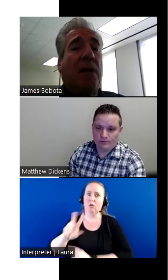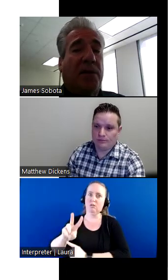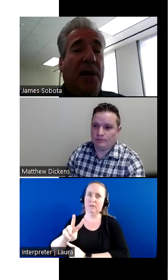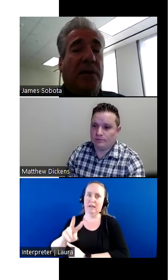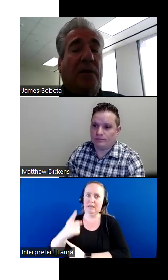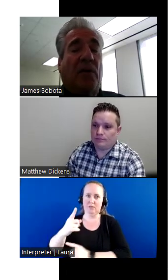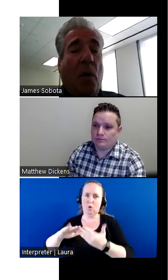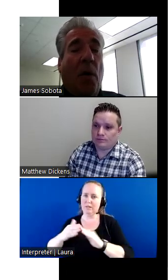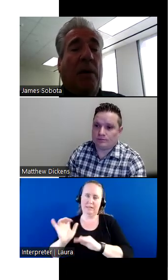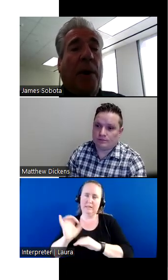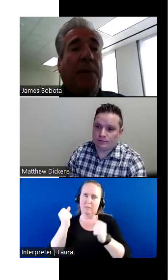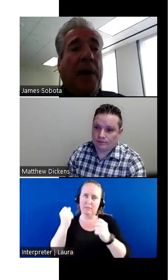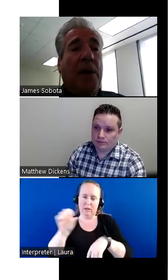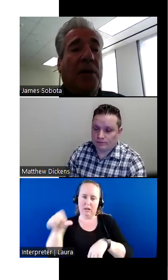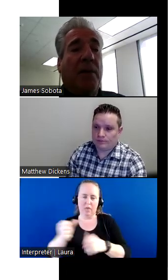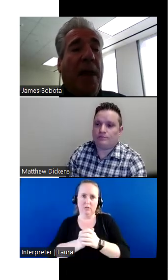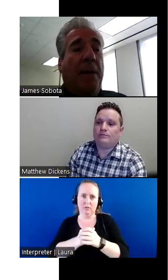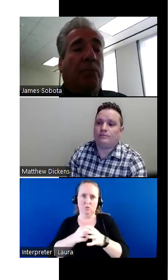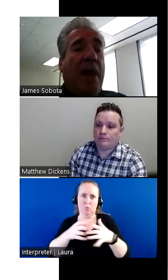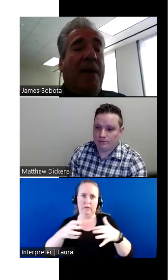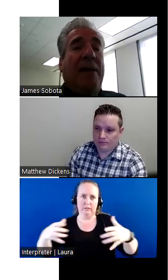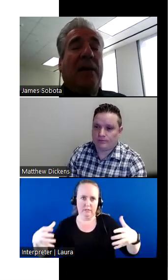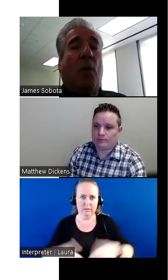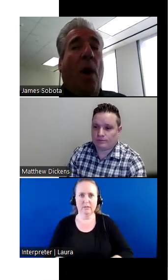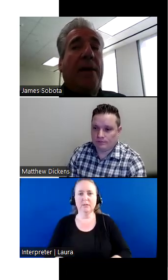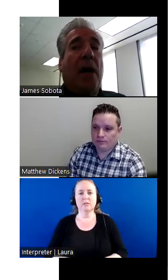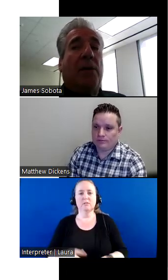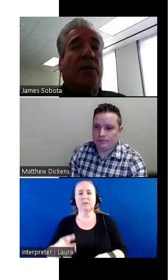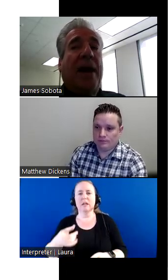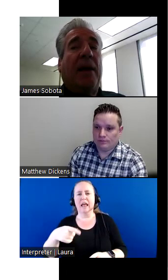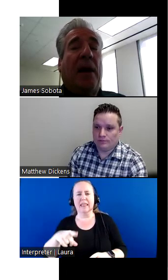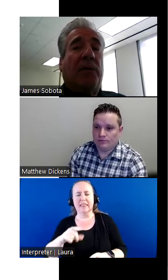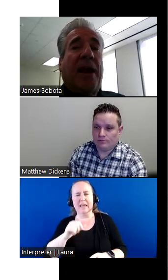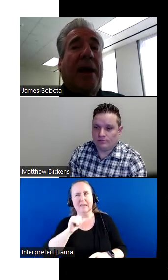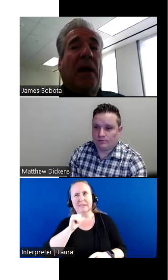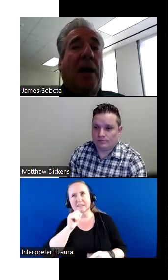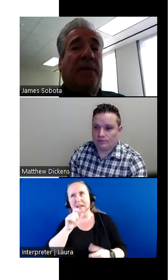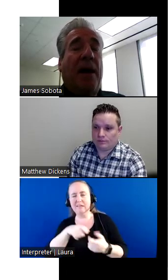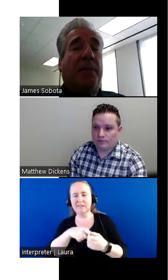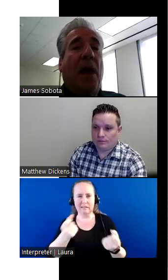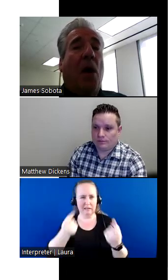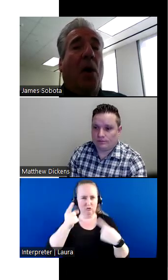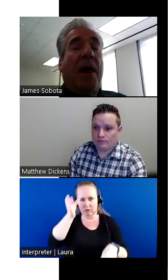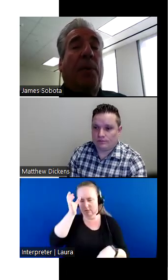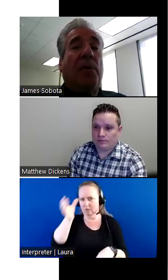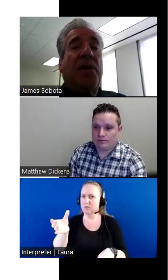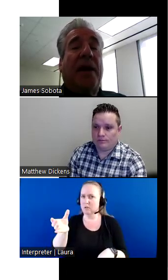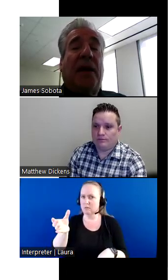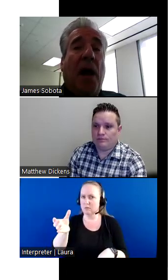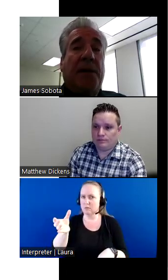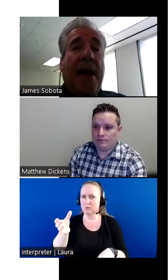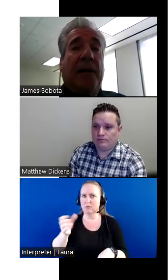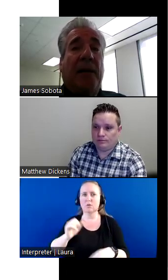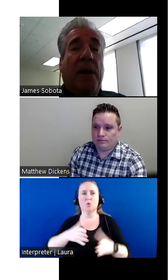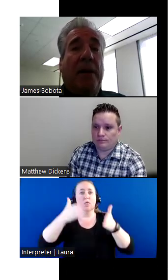like many other cities as growing in population. And they didn't quite understand, understand the concept that, uh, that person